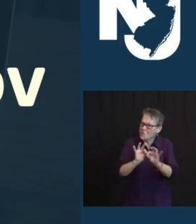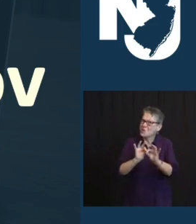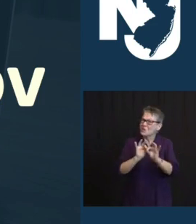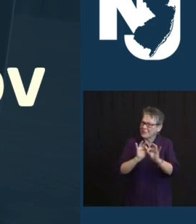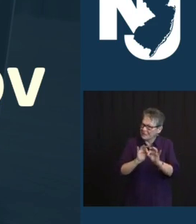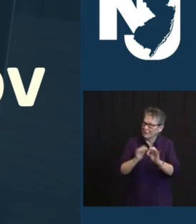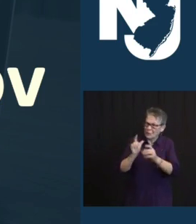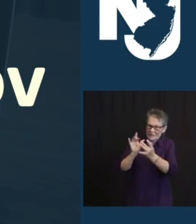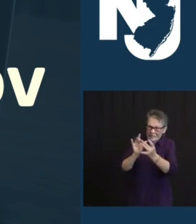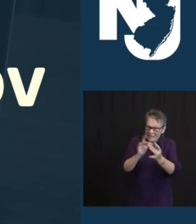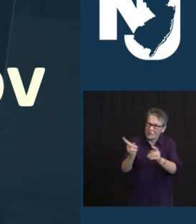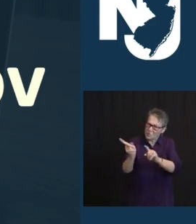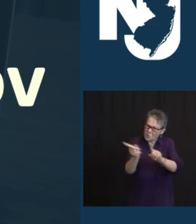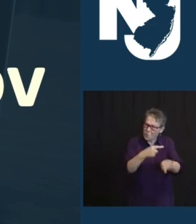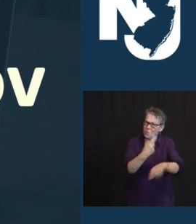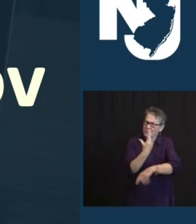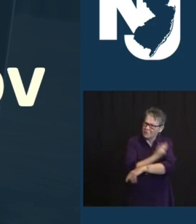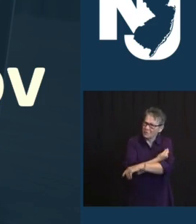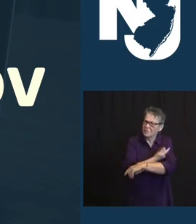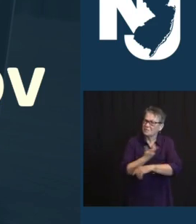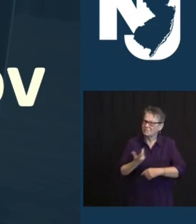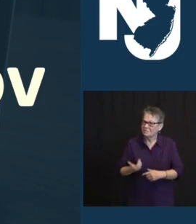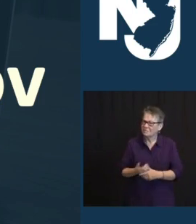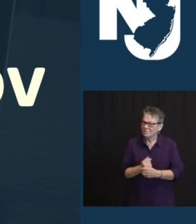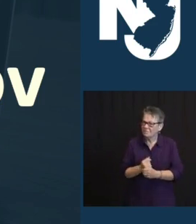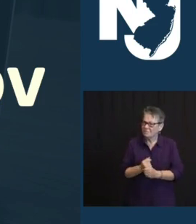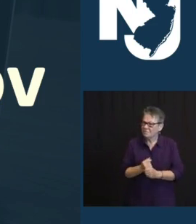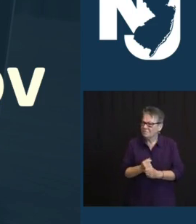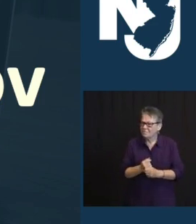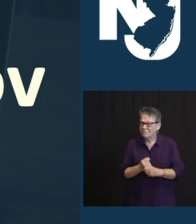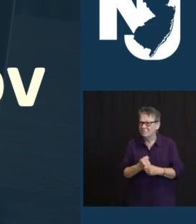75 AND UP GROUP, YOU'RE GOING TO HAVE EVEN LESS INTERNET